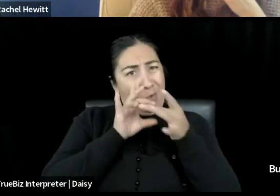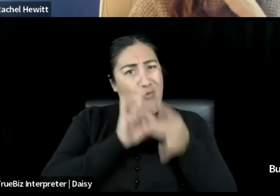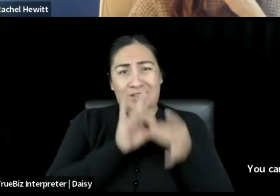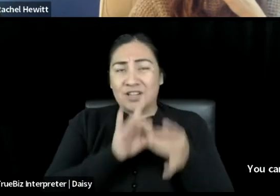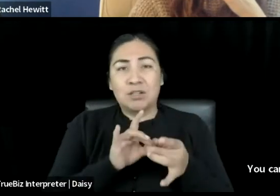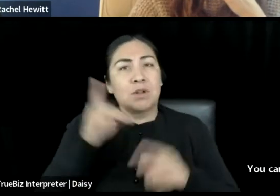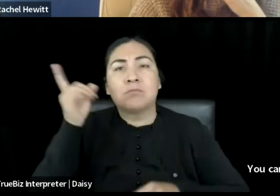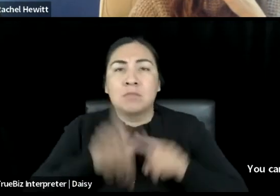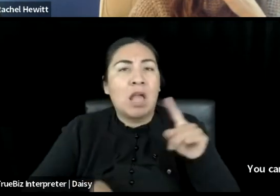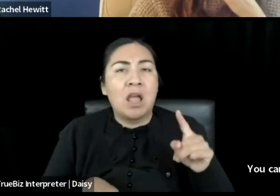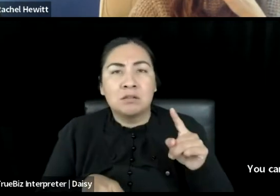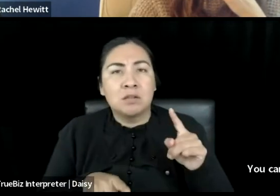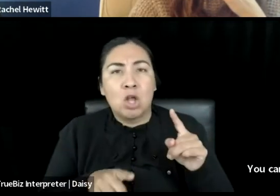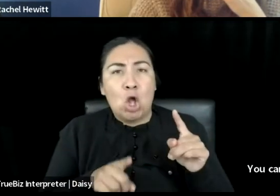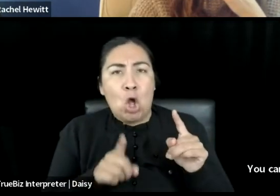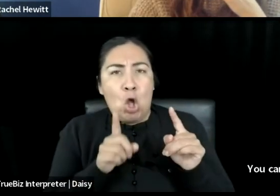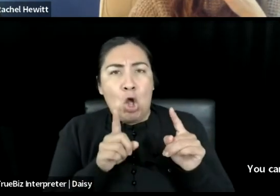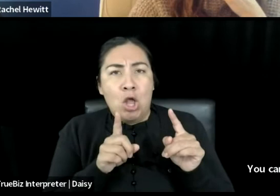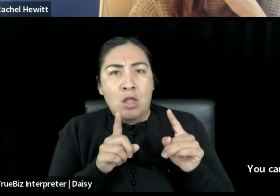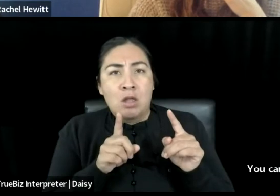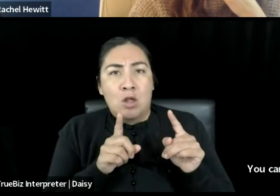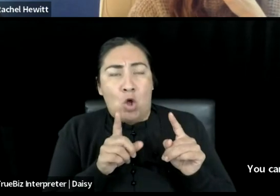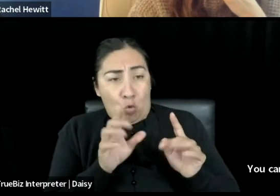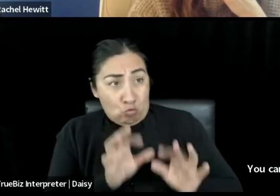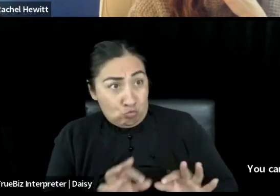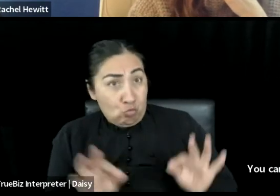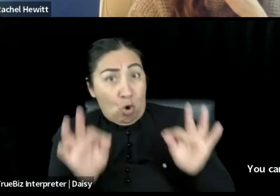that's worth anything by not spending the time.